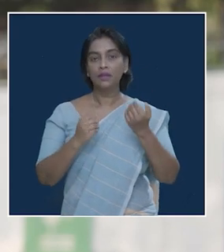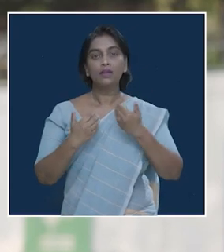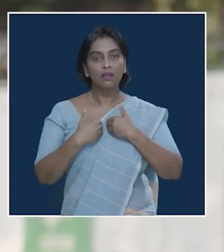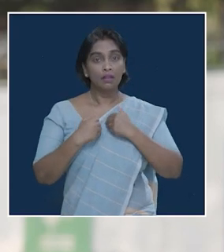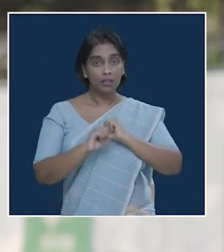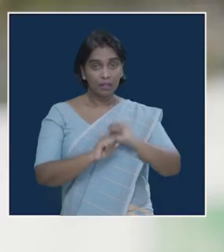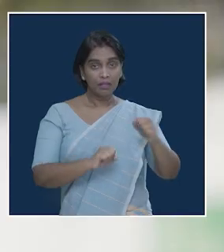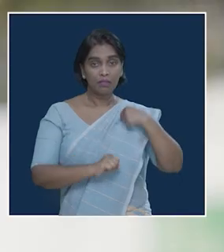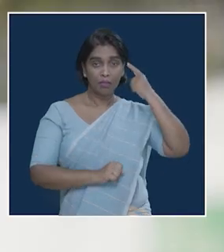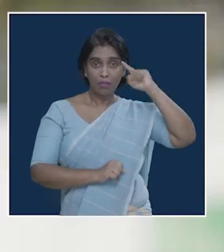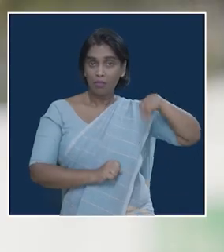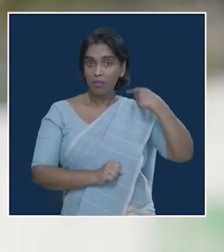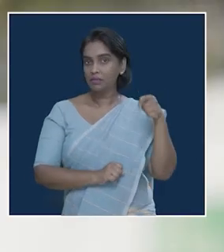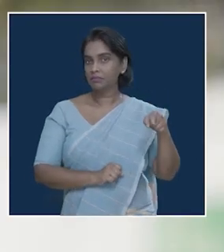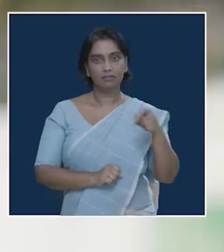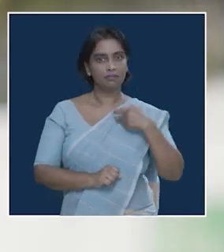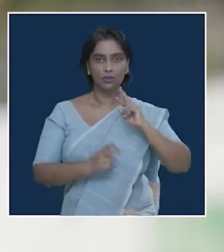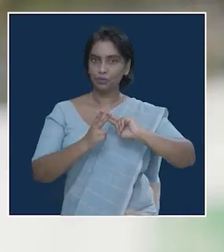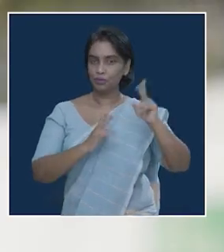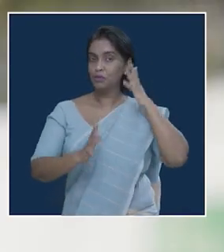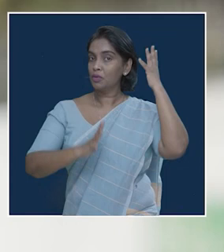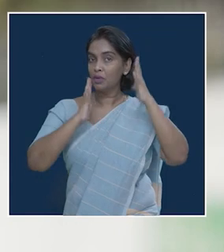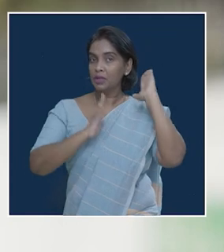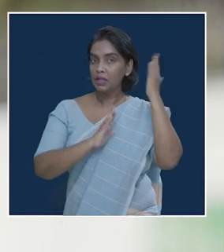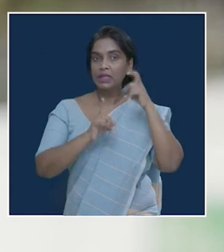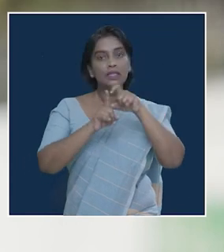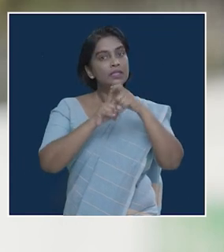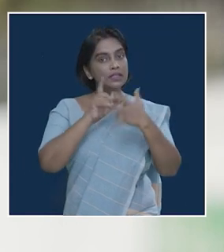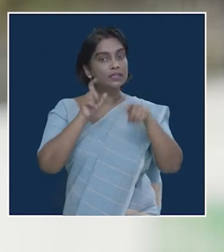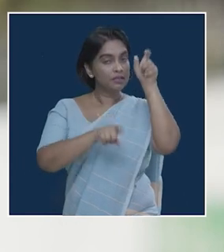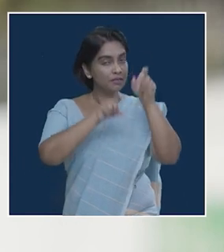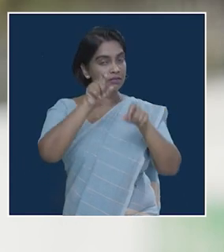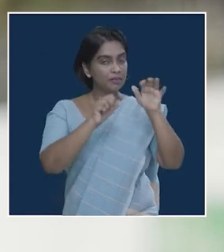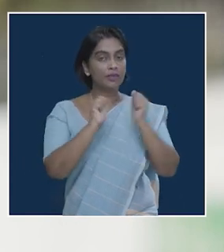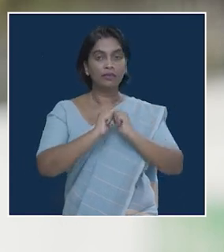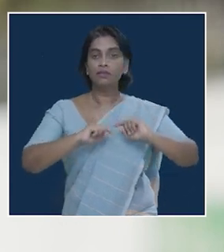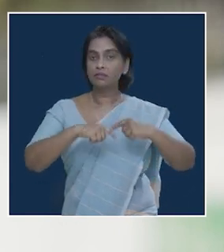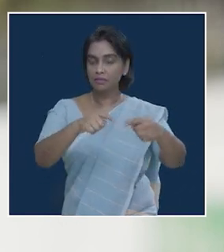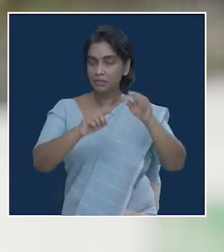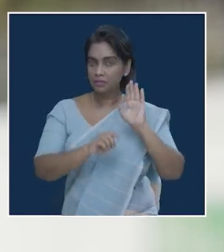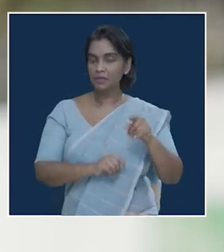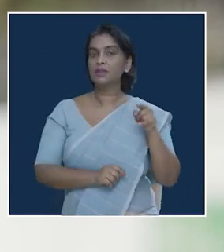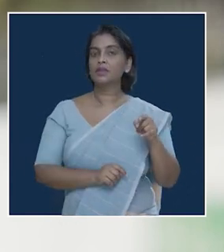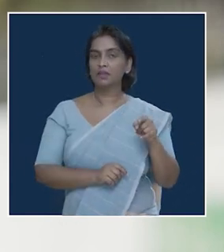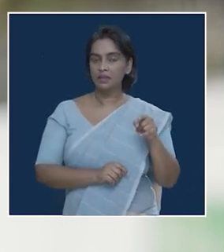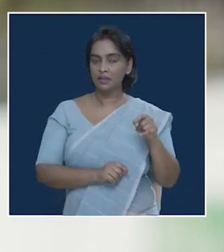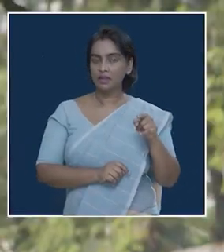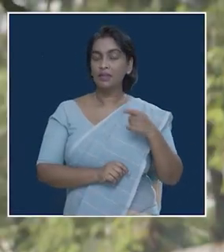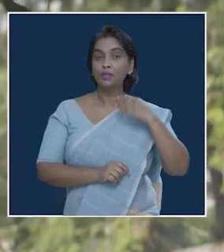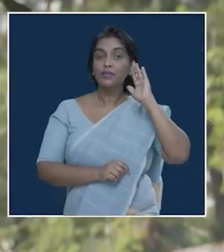Because of the nature of the place, need